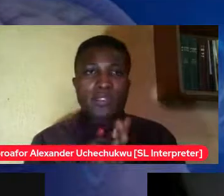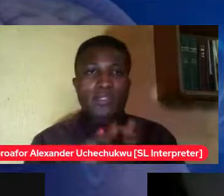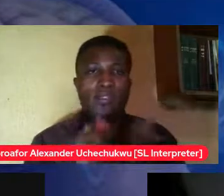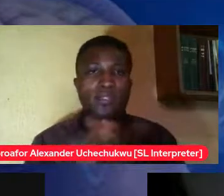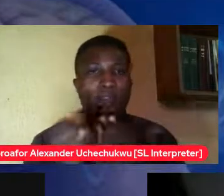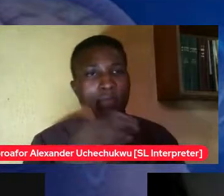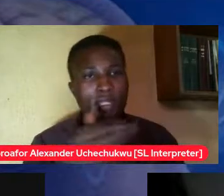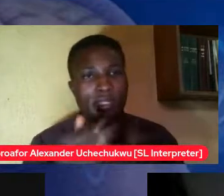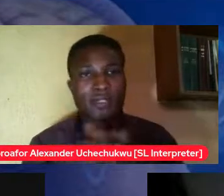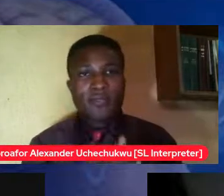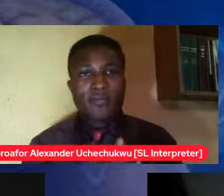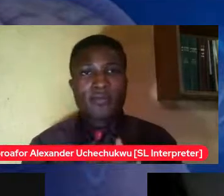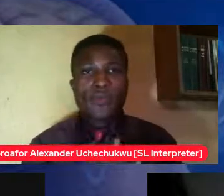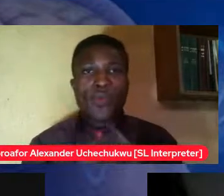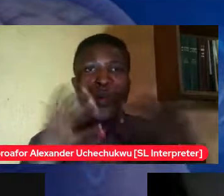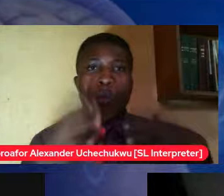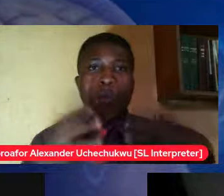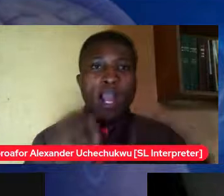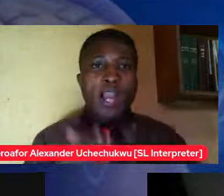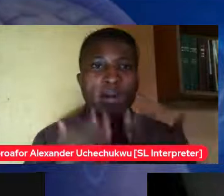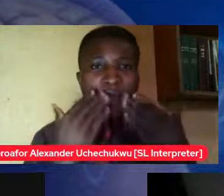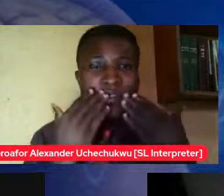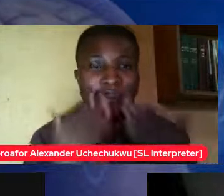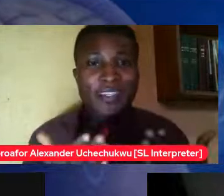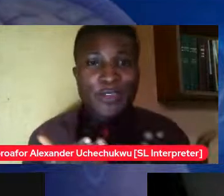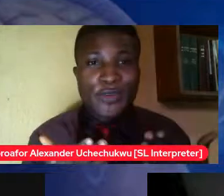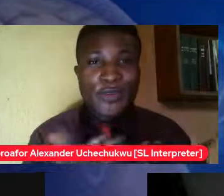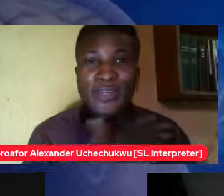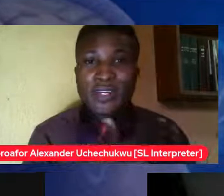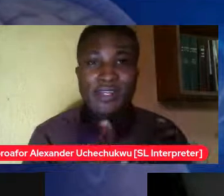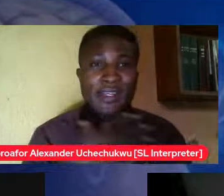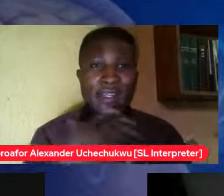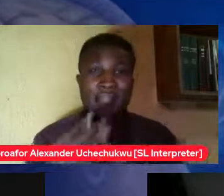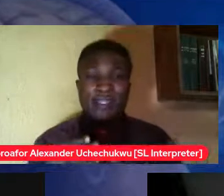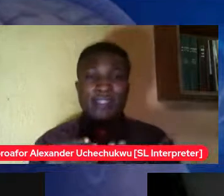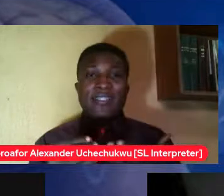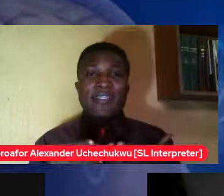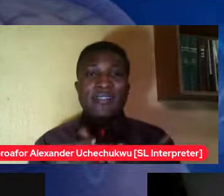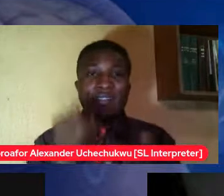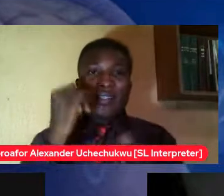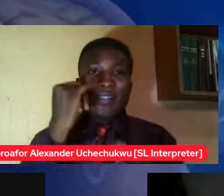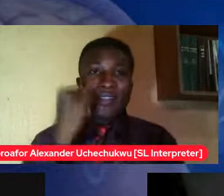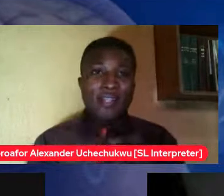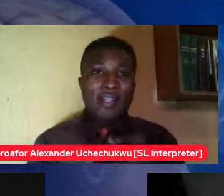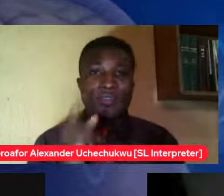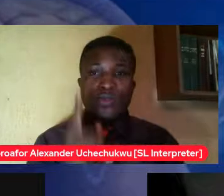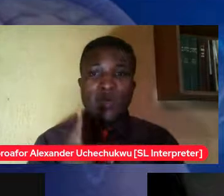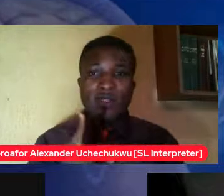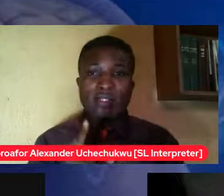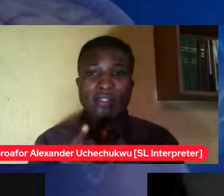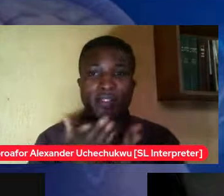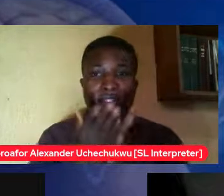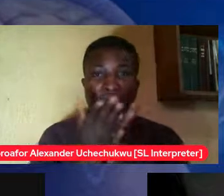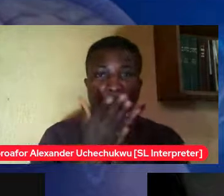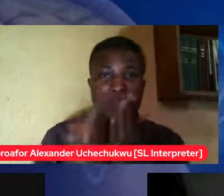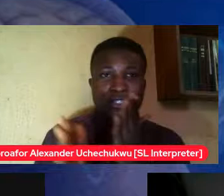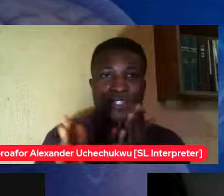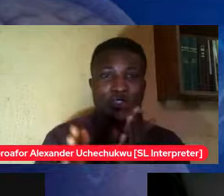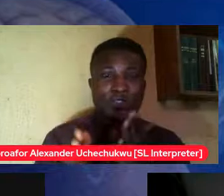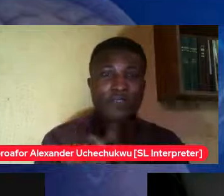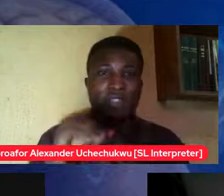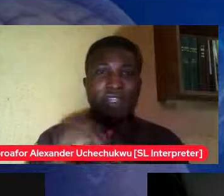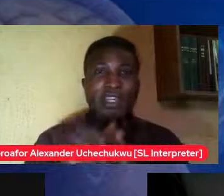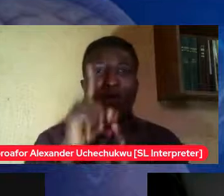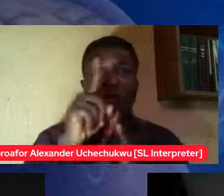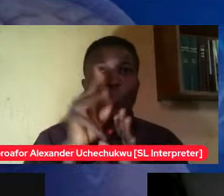wow thank you and the last one rejection in one minute please could you just answer that so we can go okay then the last